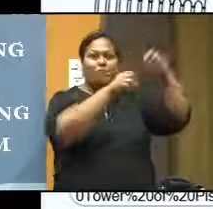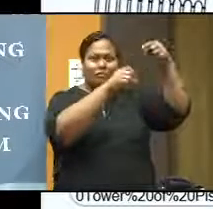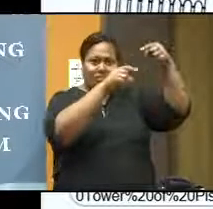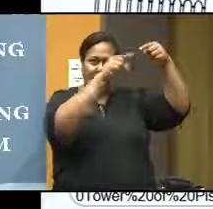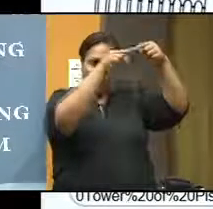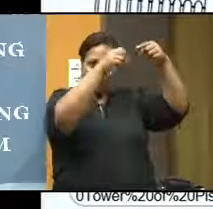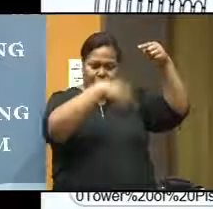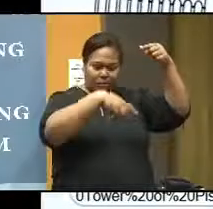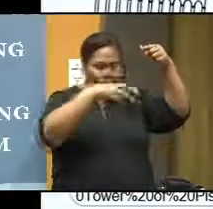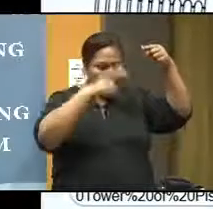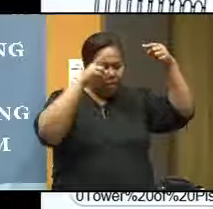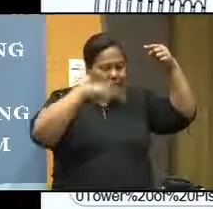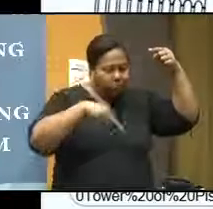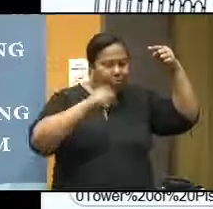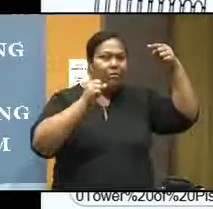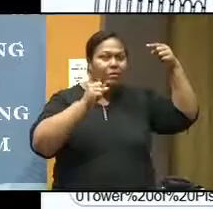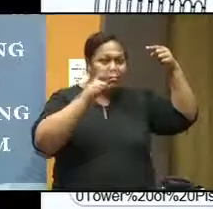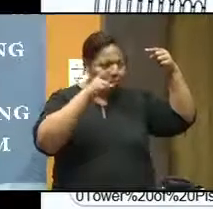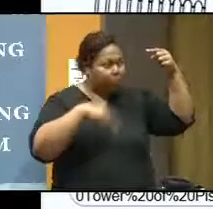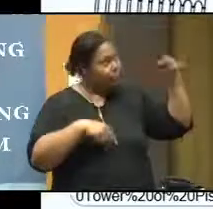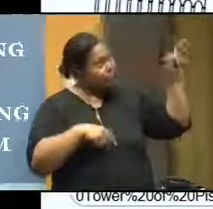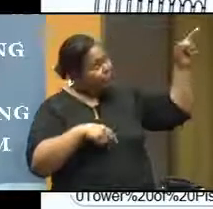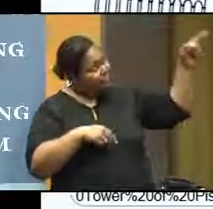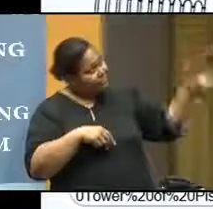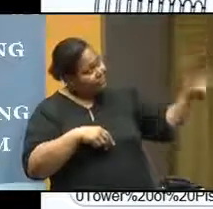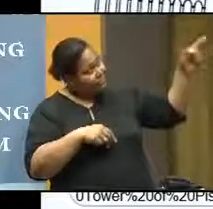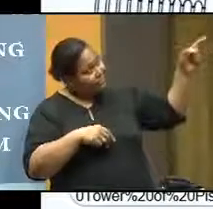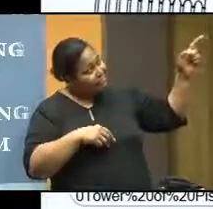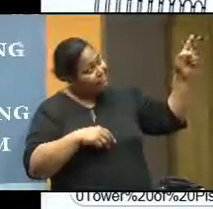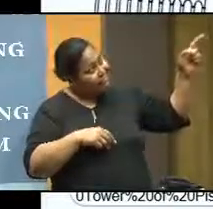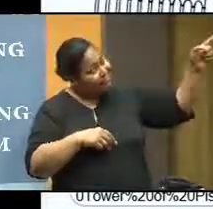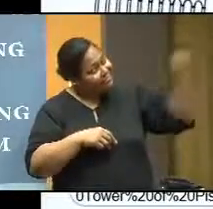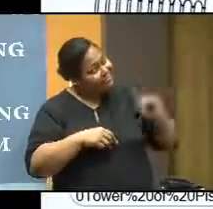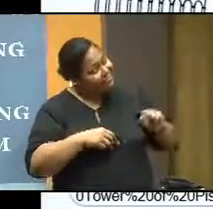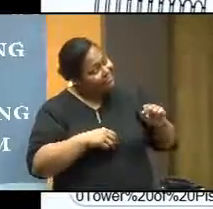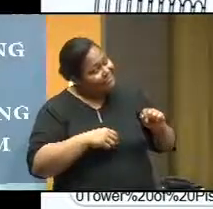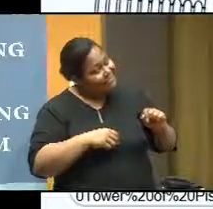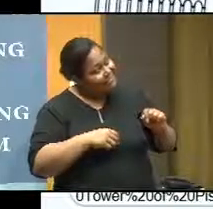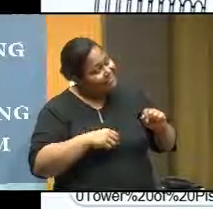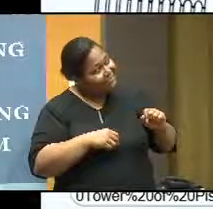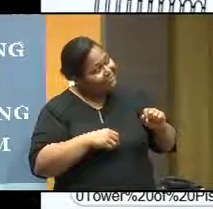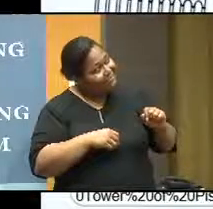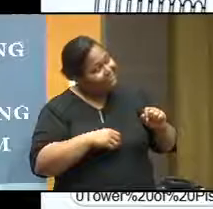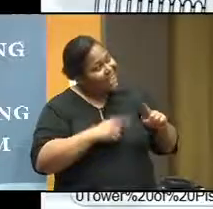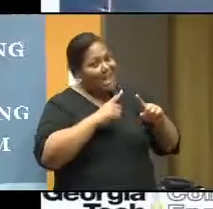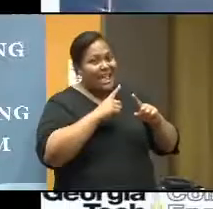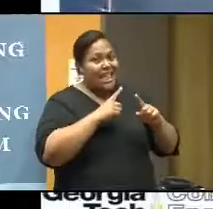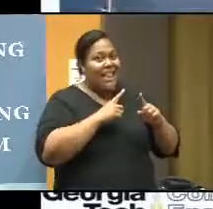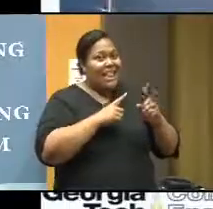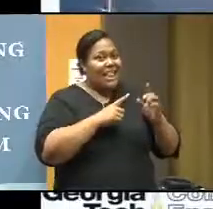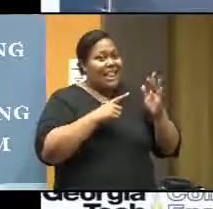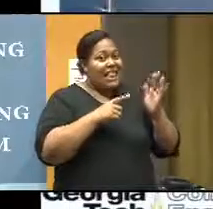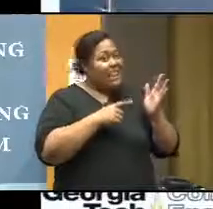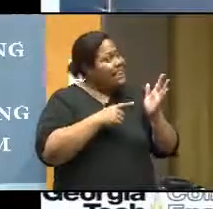position of those, like this, at time t is equal to zero, the heavier one and lighter one, and slowly, slowly. And what he found that